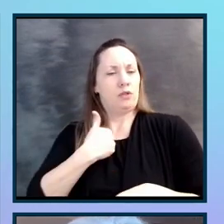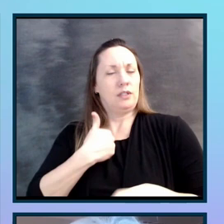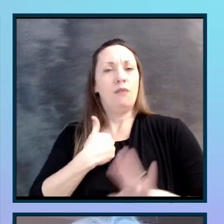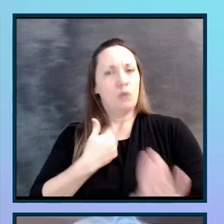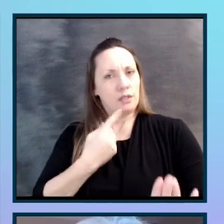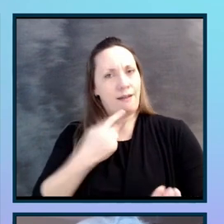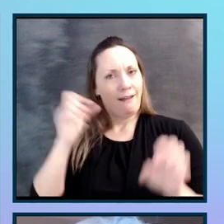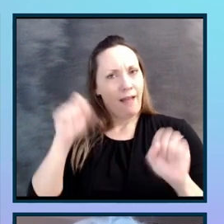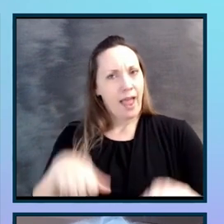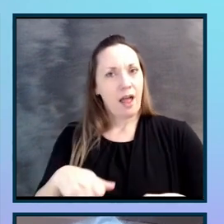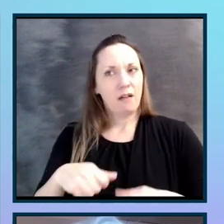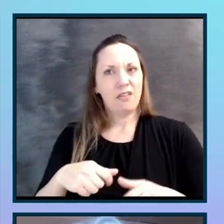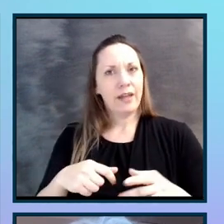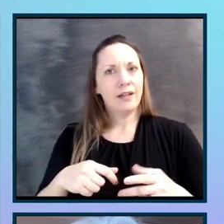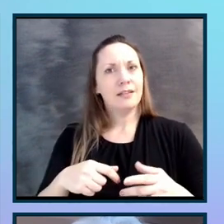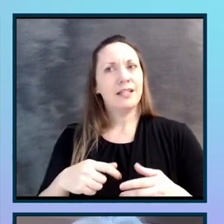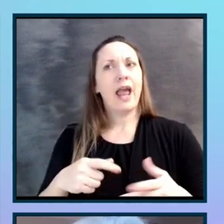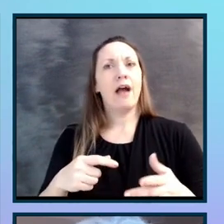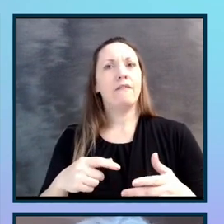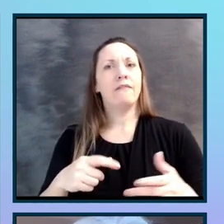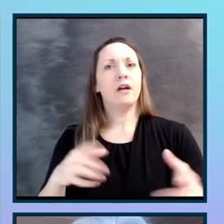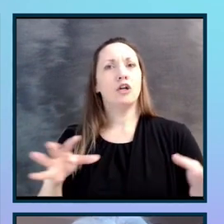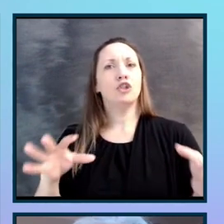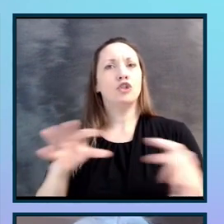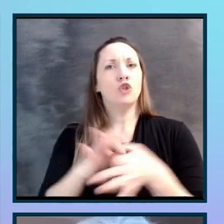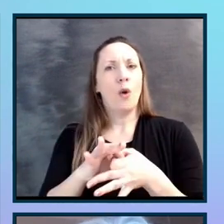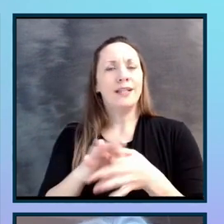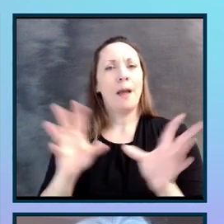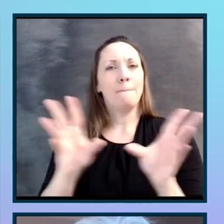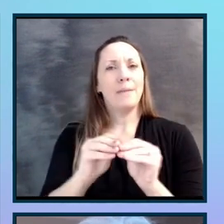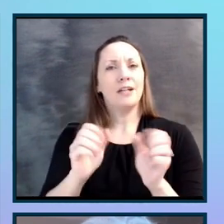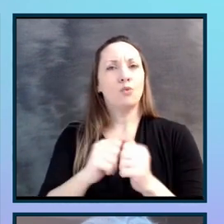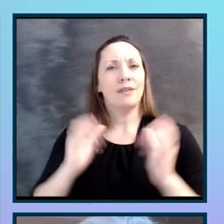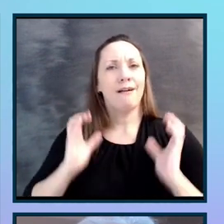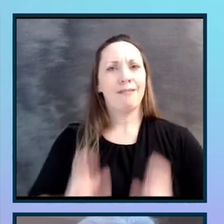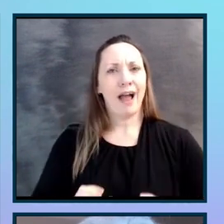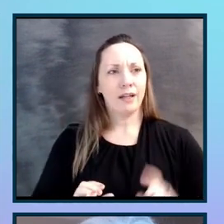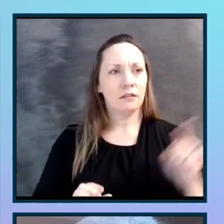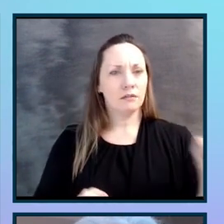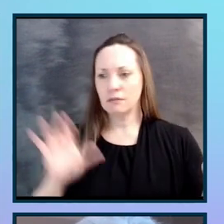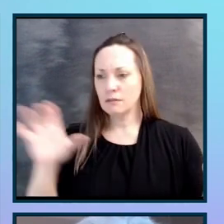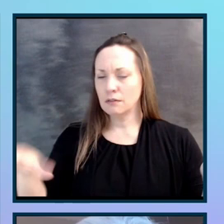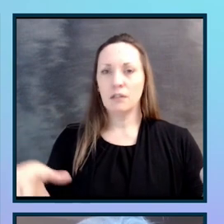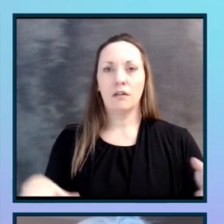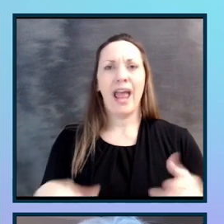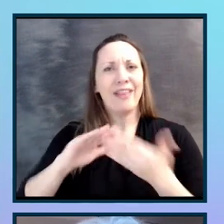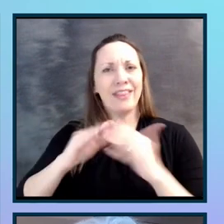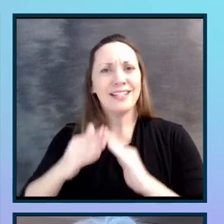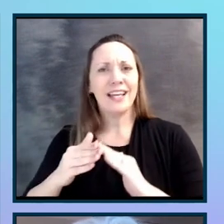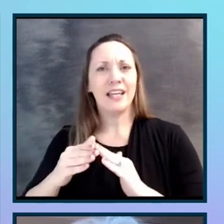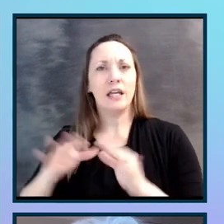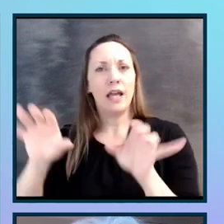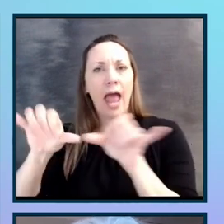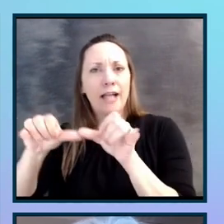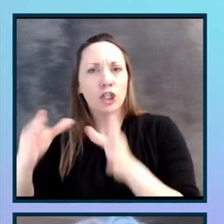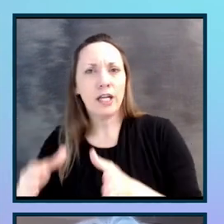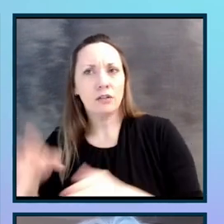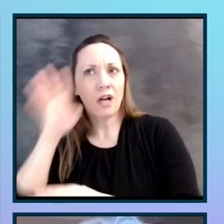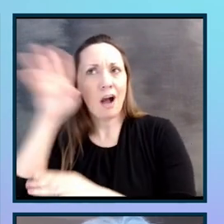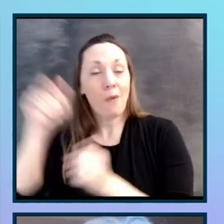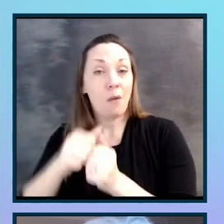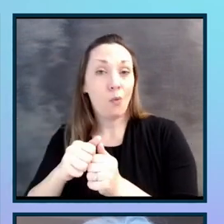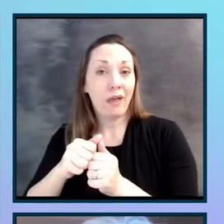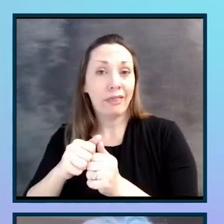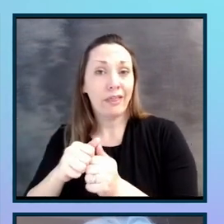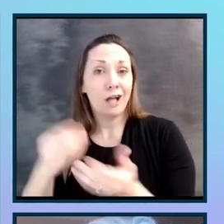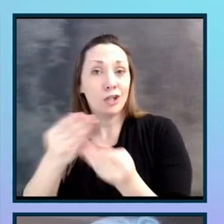have joint meetings with our clients and these experts and the city engineers and come up with a solution. Two of our clients in that